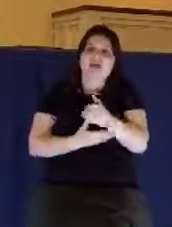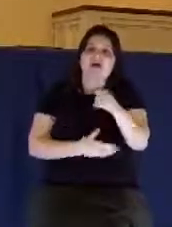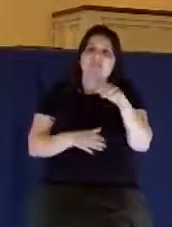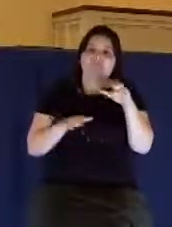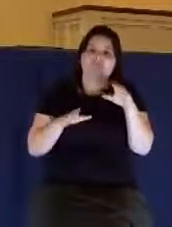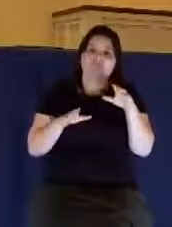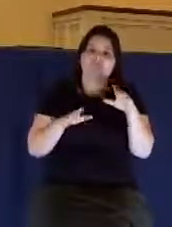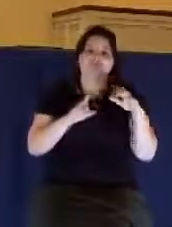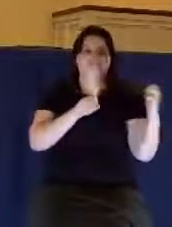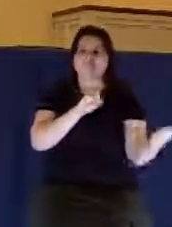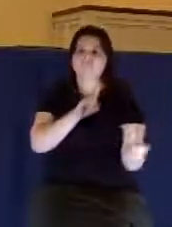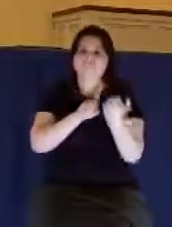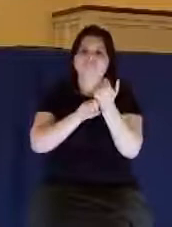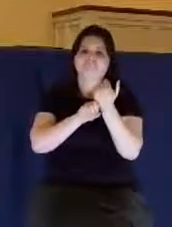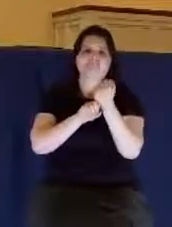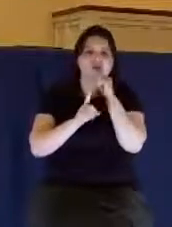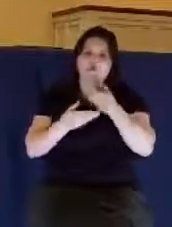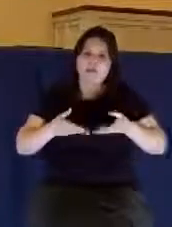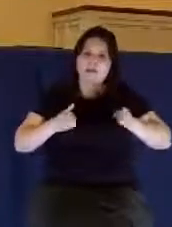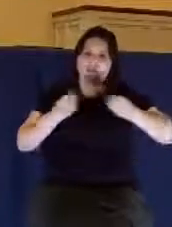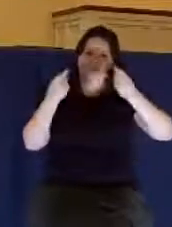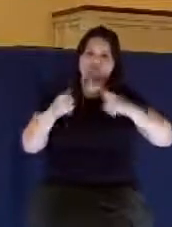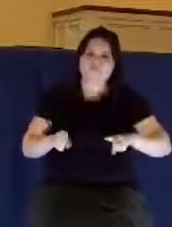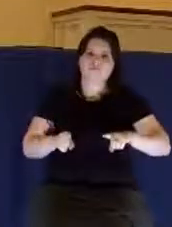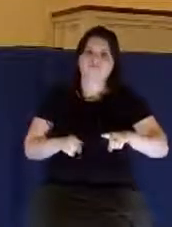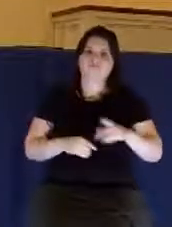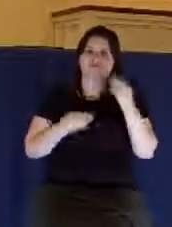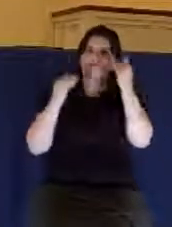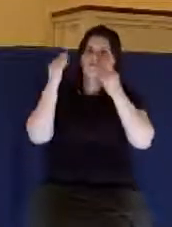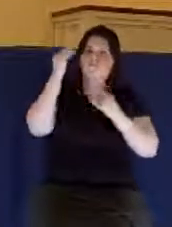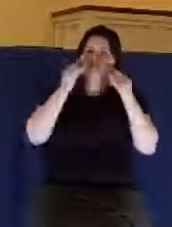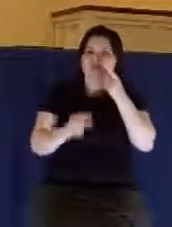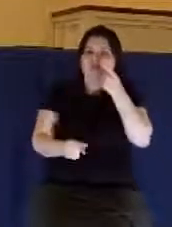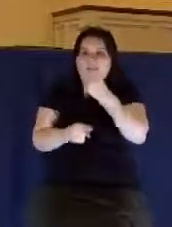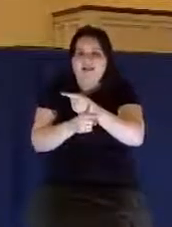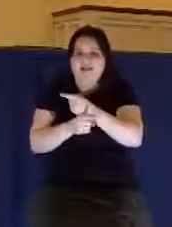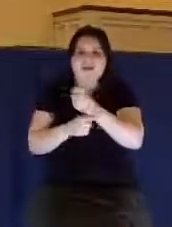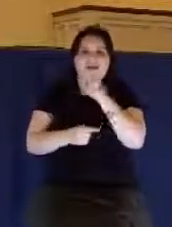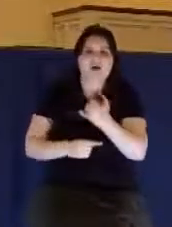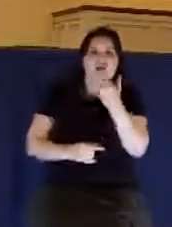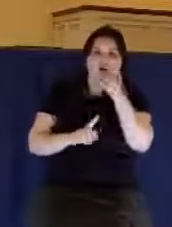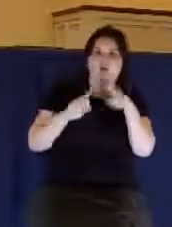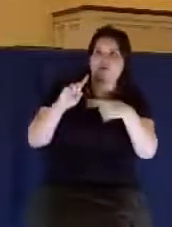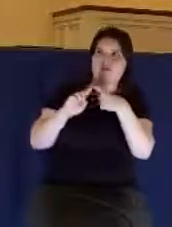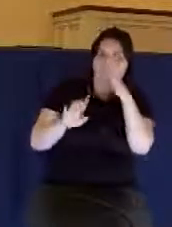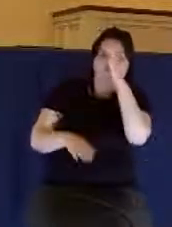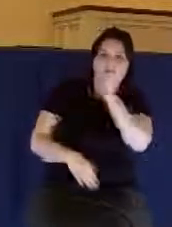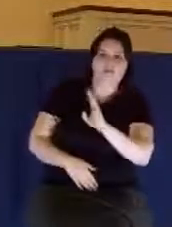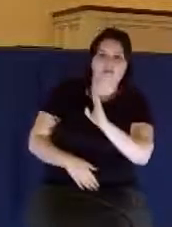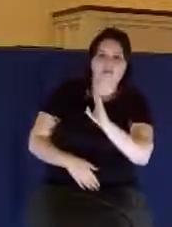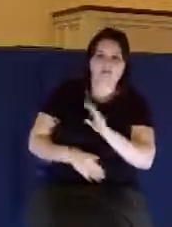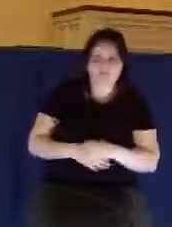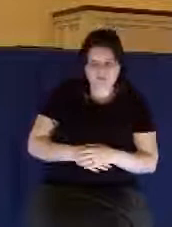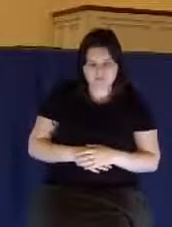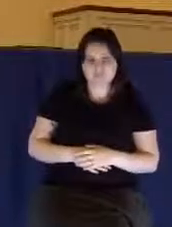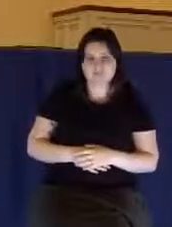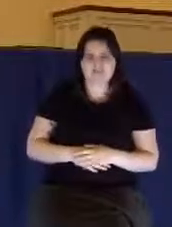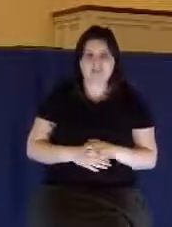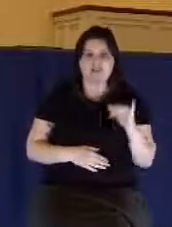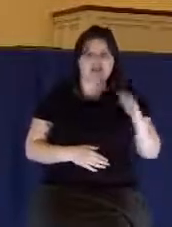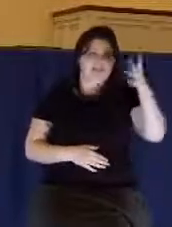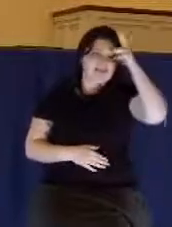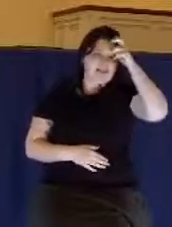deceived. Stop thinking wrongly about God. Because that's where Satan has you.